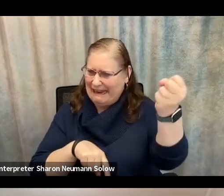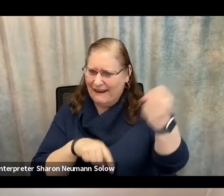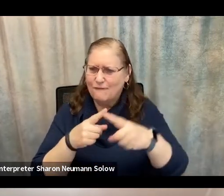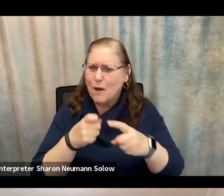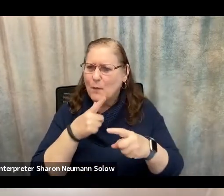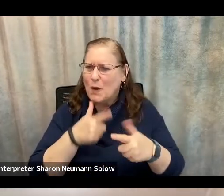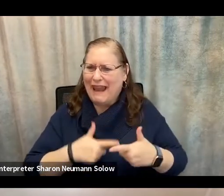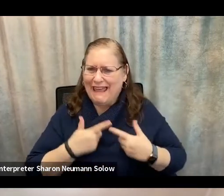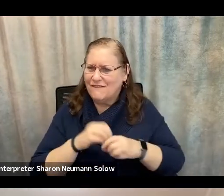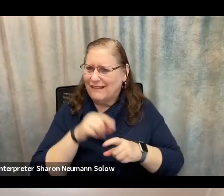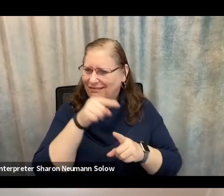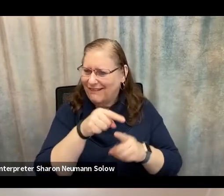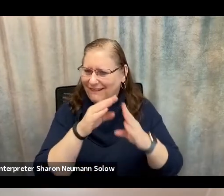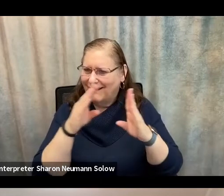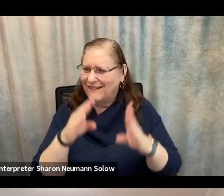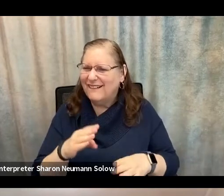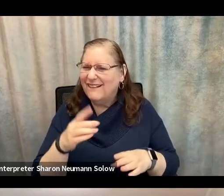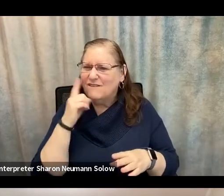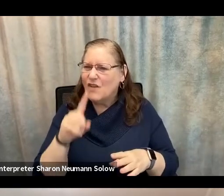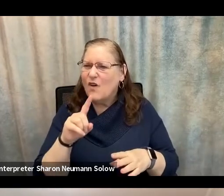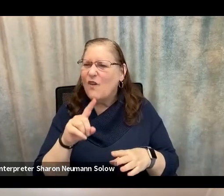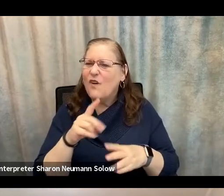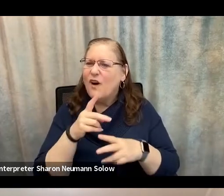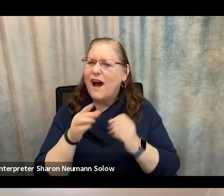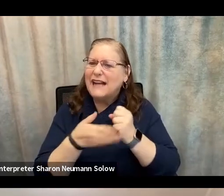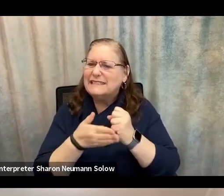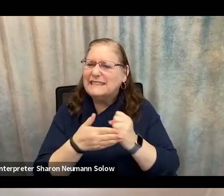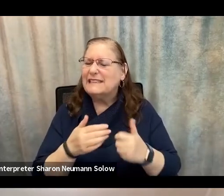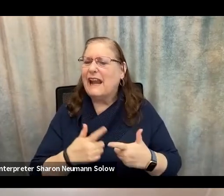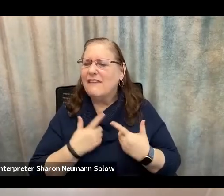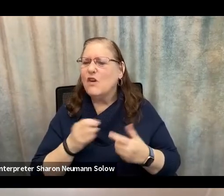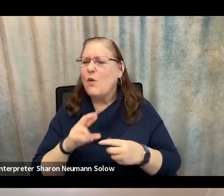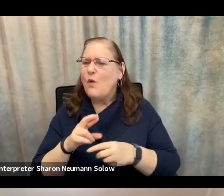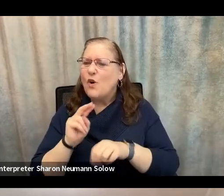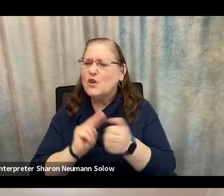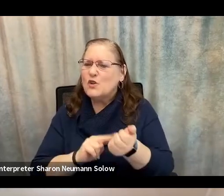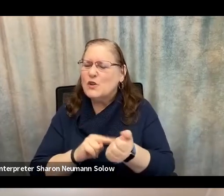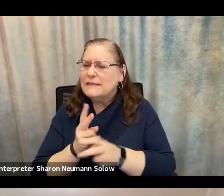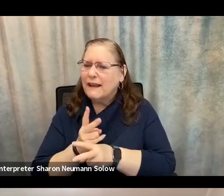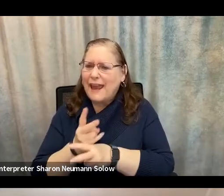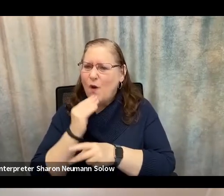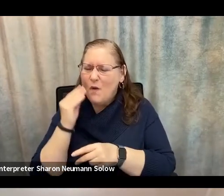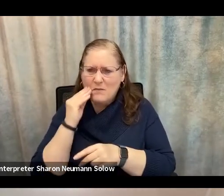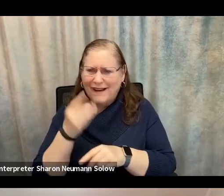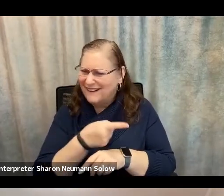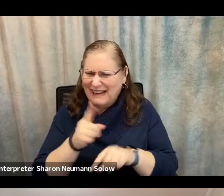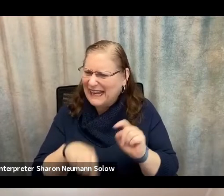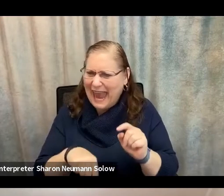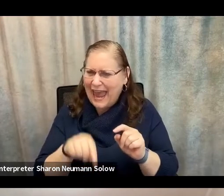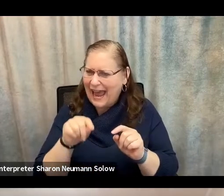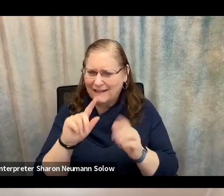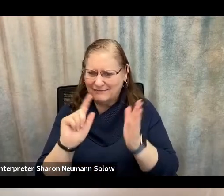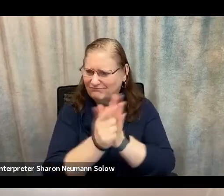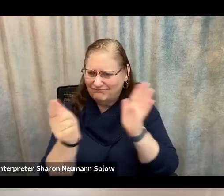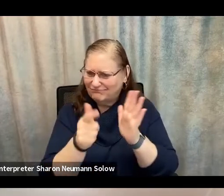So if this happened to you, or if you know someone who had that happen or